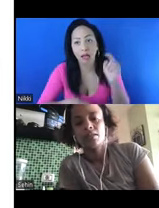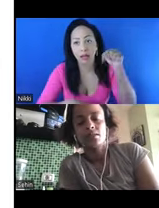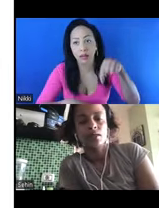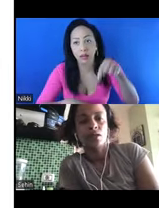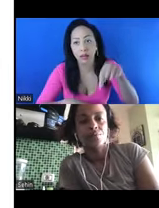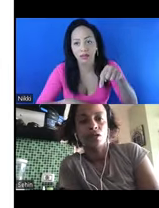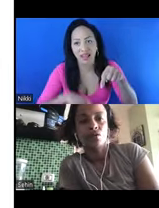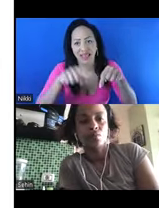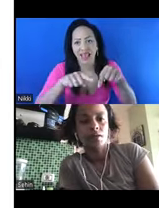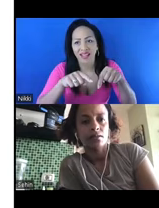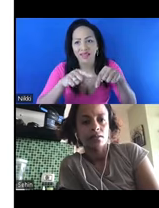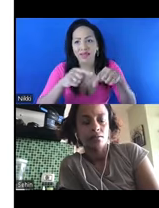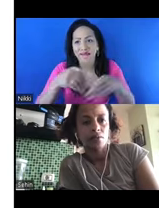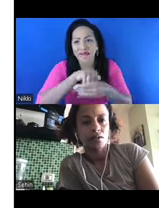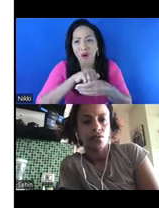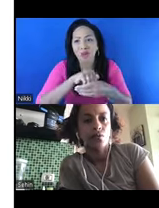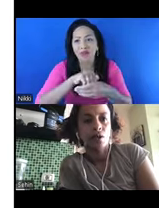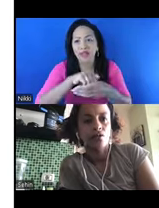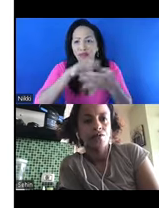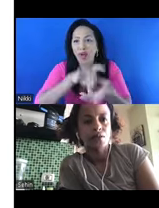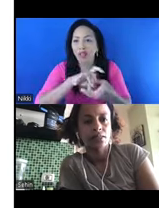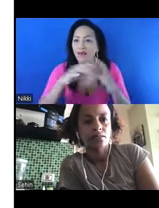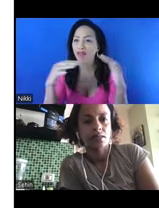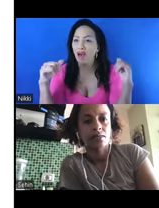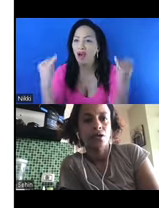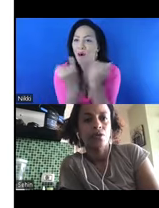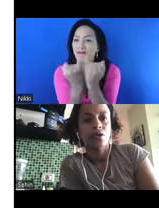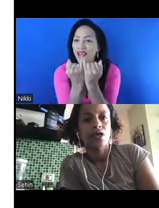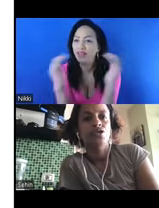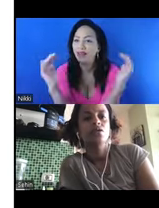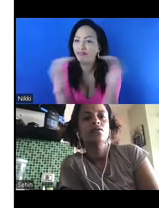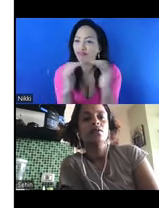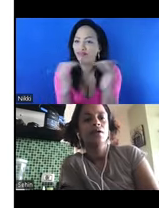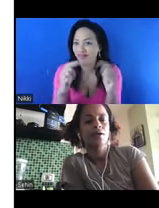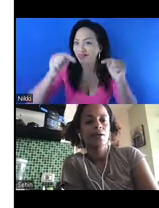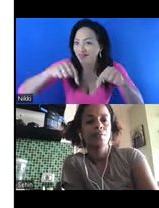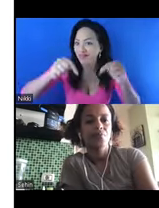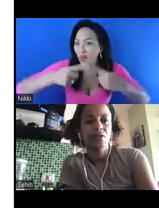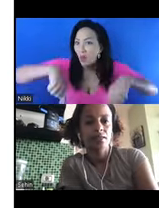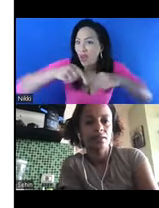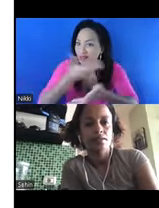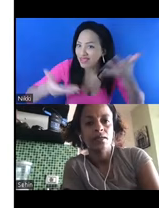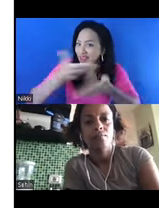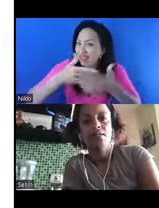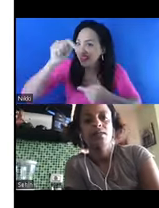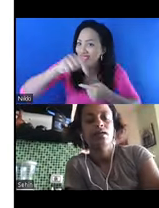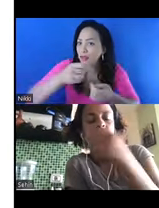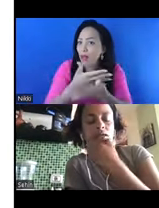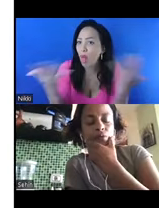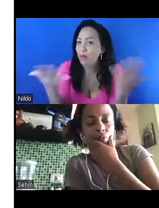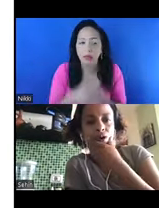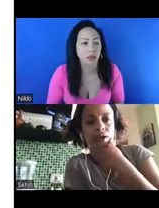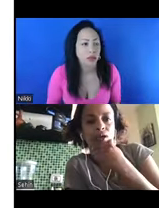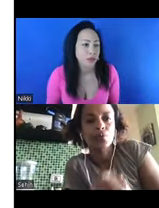conflicts in Ethiopia that you're all aware of. So that's something we're engaging on. And secondly,